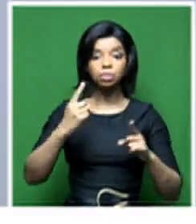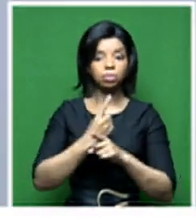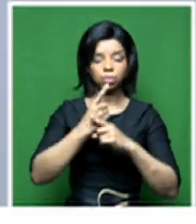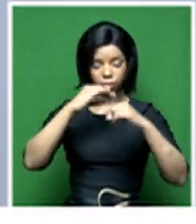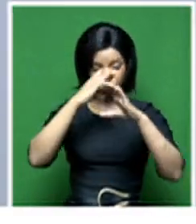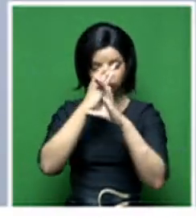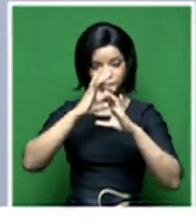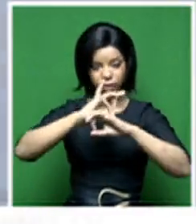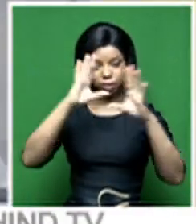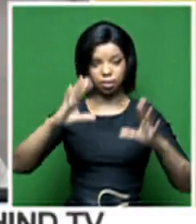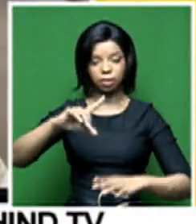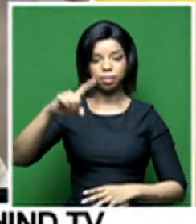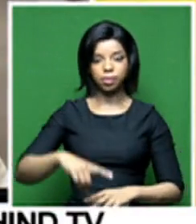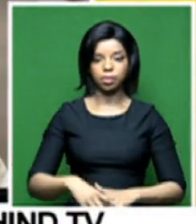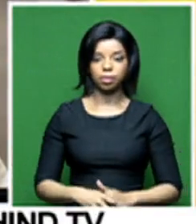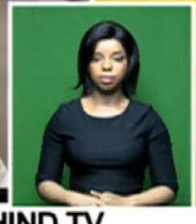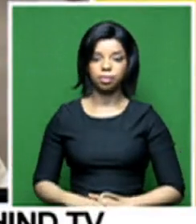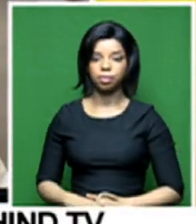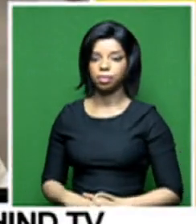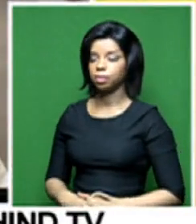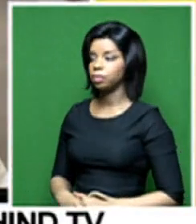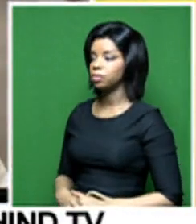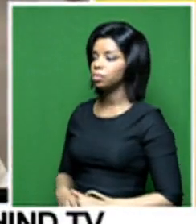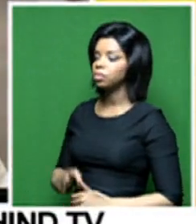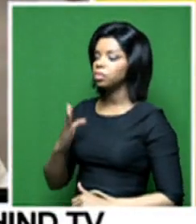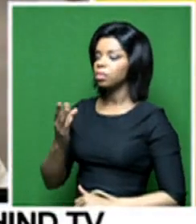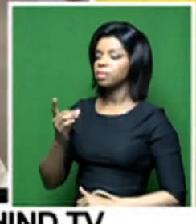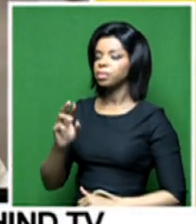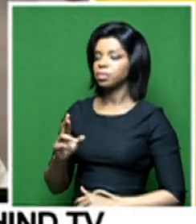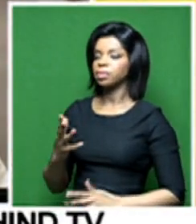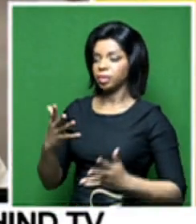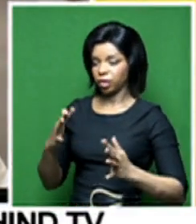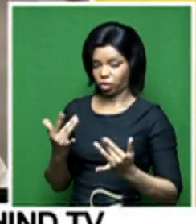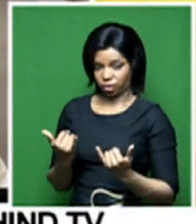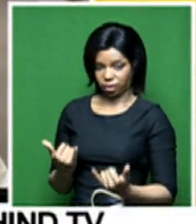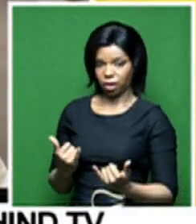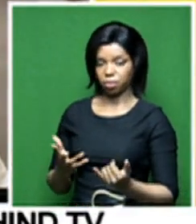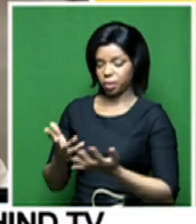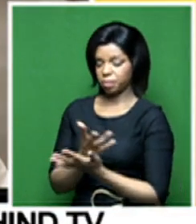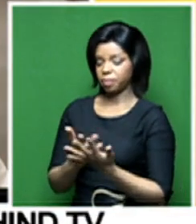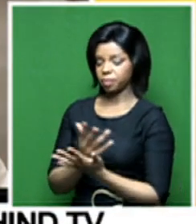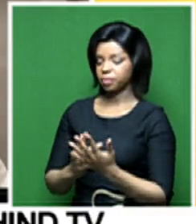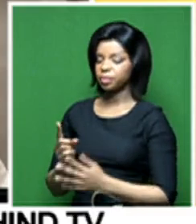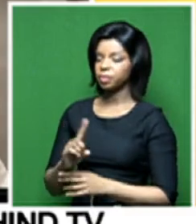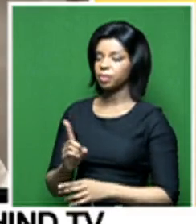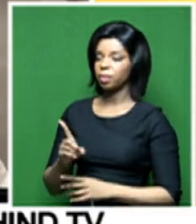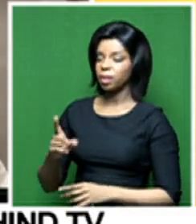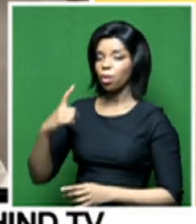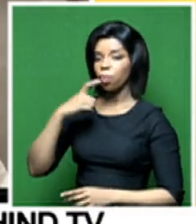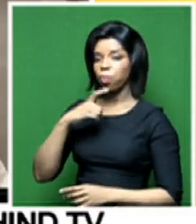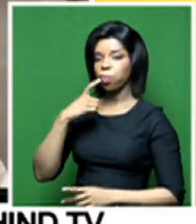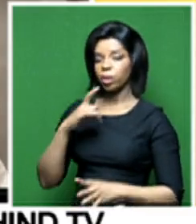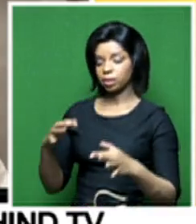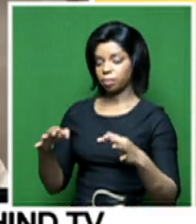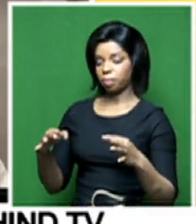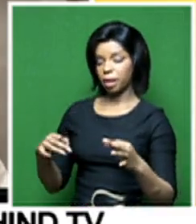clear. Yeah. Dr. Modi Wang, we spoke to the fact now about the white paper on broadcasting and that this is open